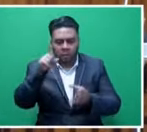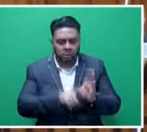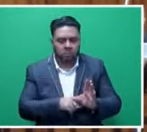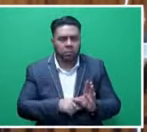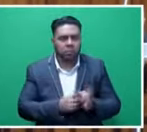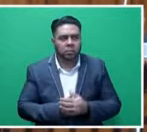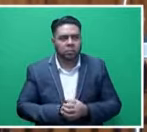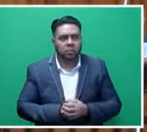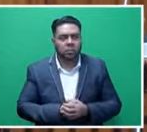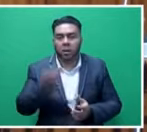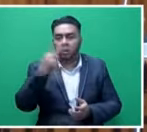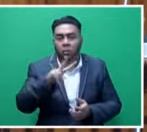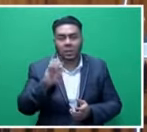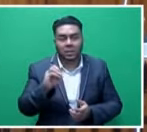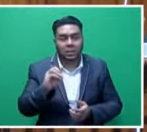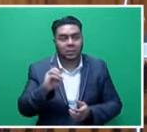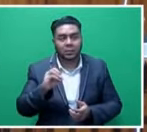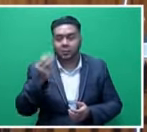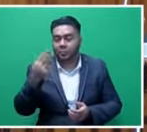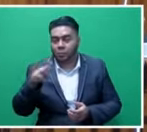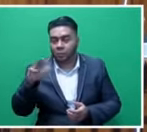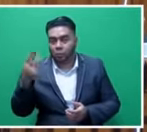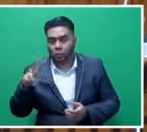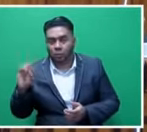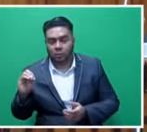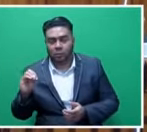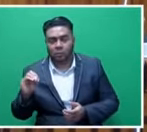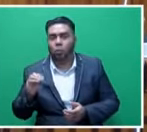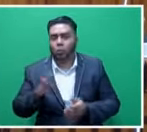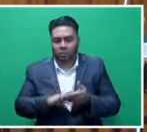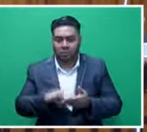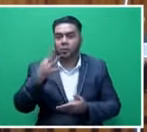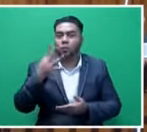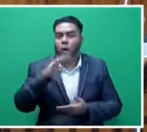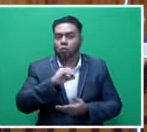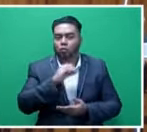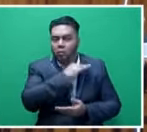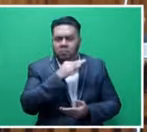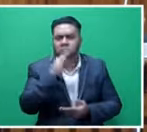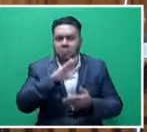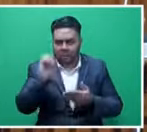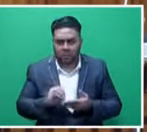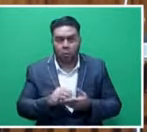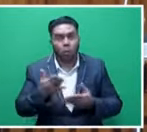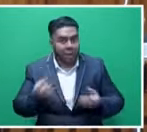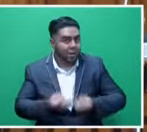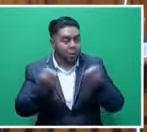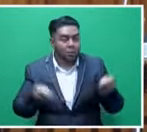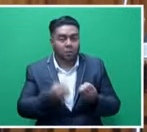2019, 2020, we increased it to 400%. So we're encouraging